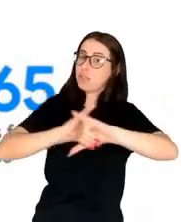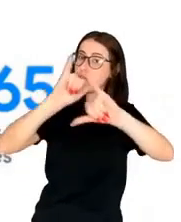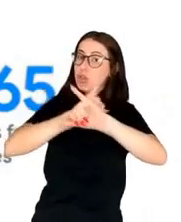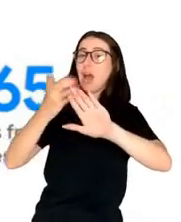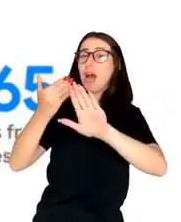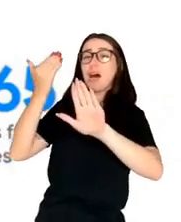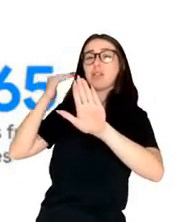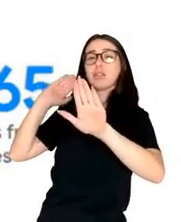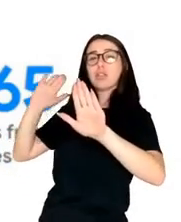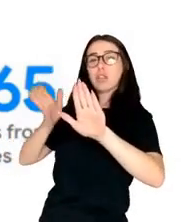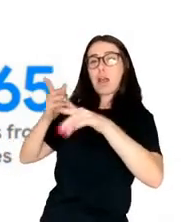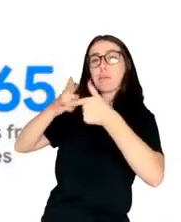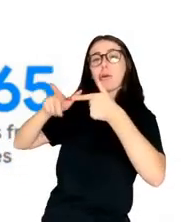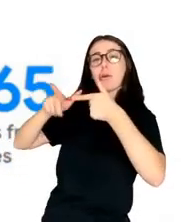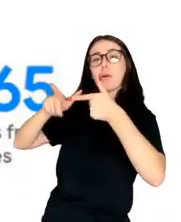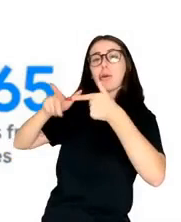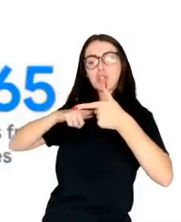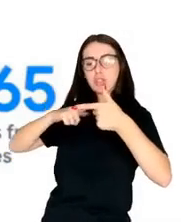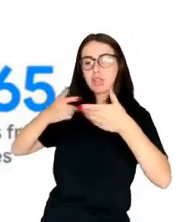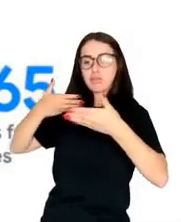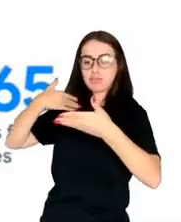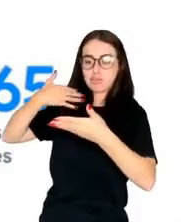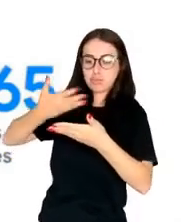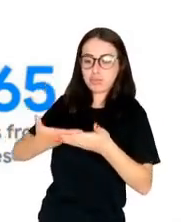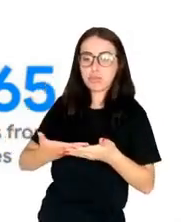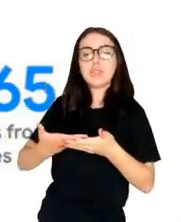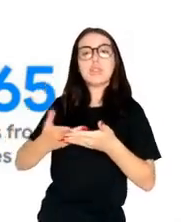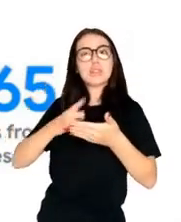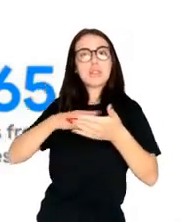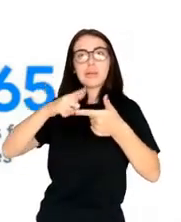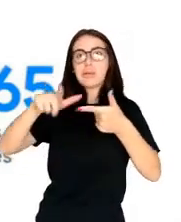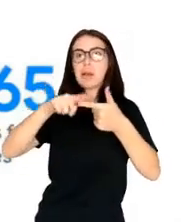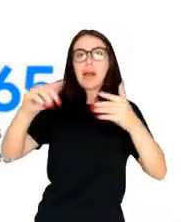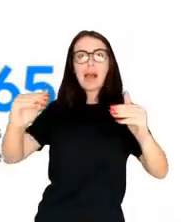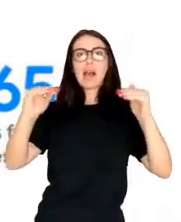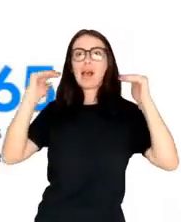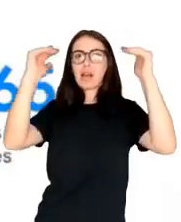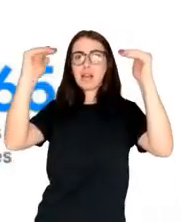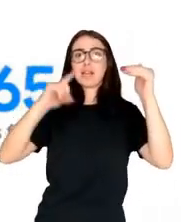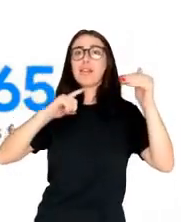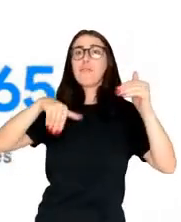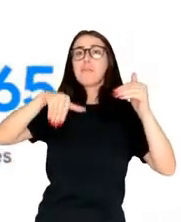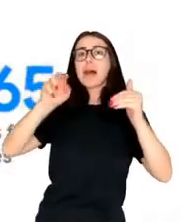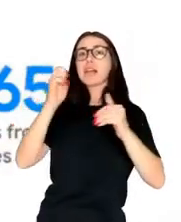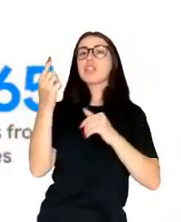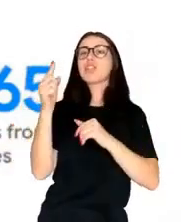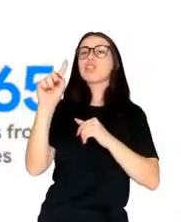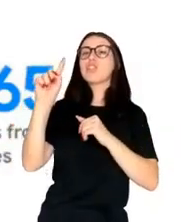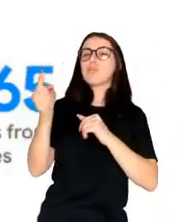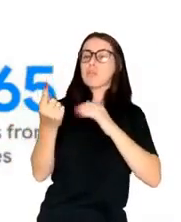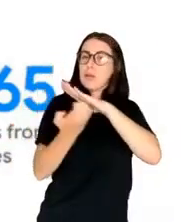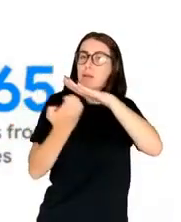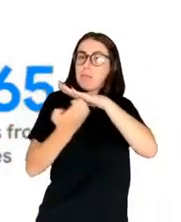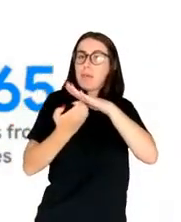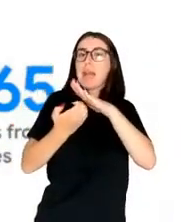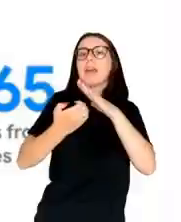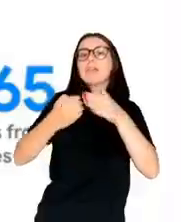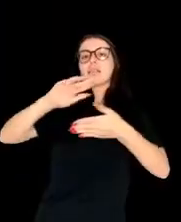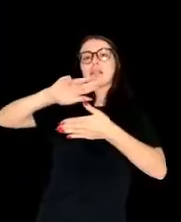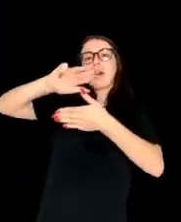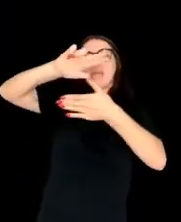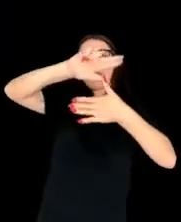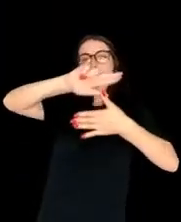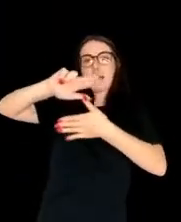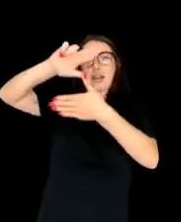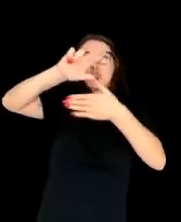alone. And we're allowed to care about big questions at the intersection of society and technology, like